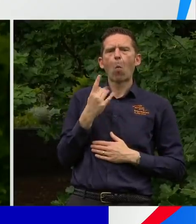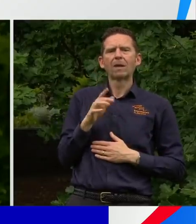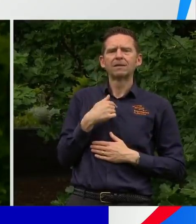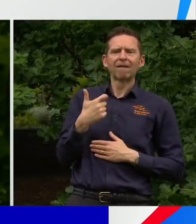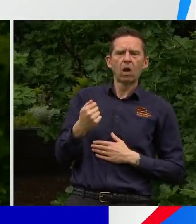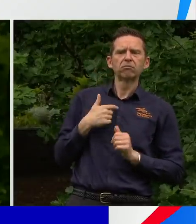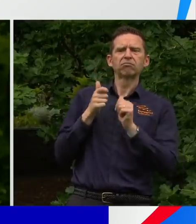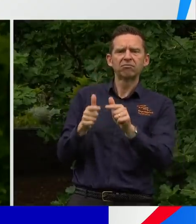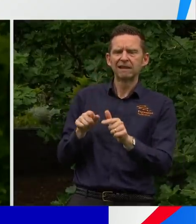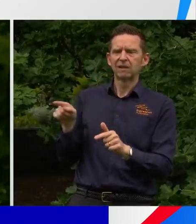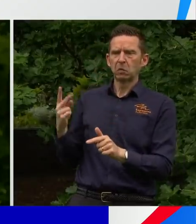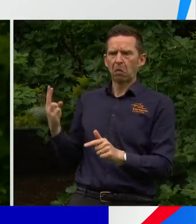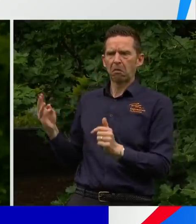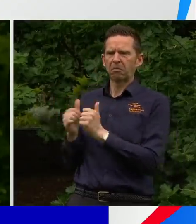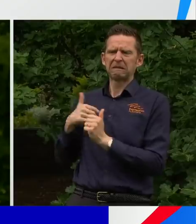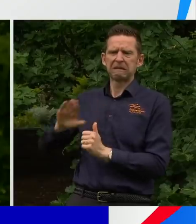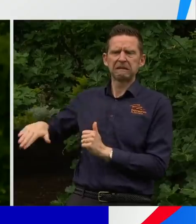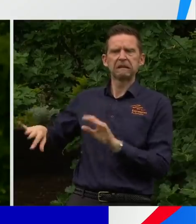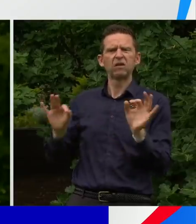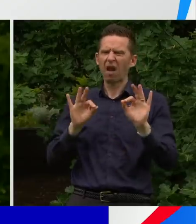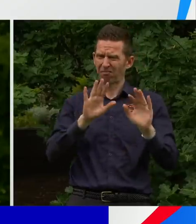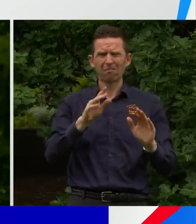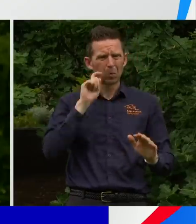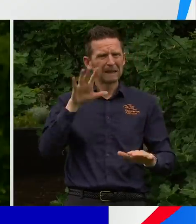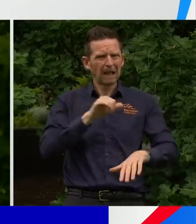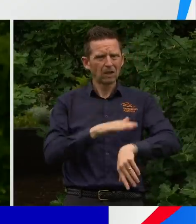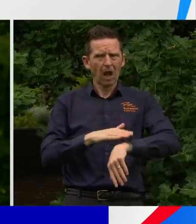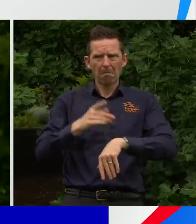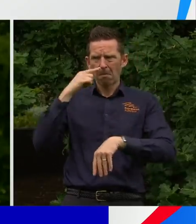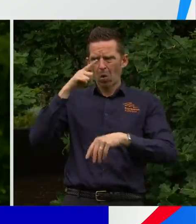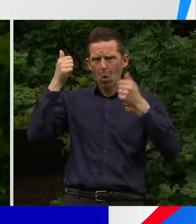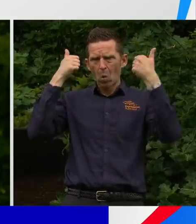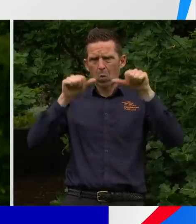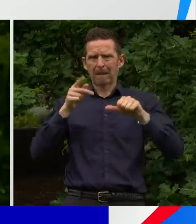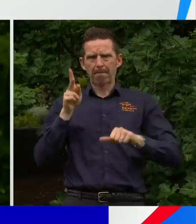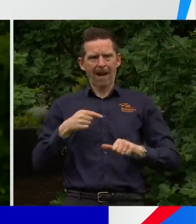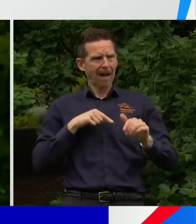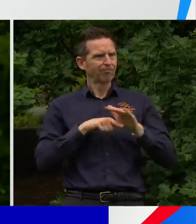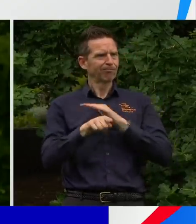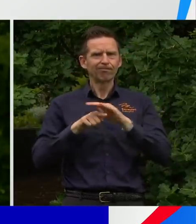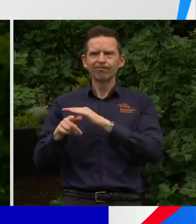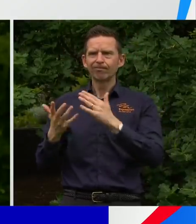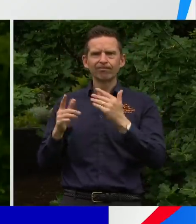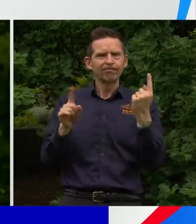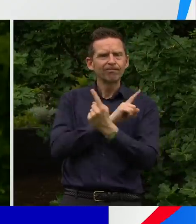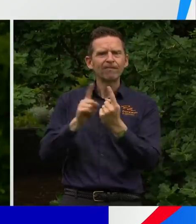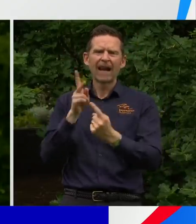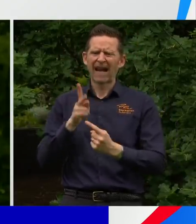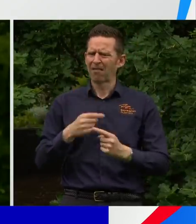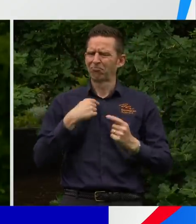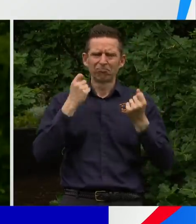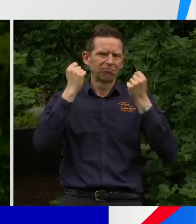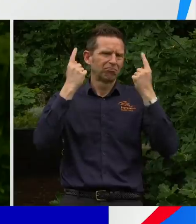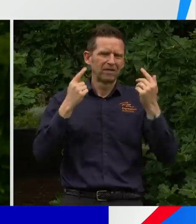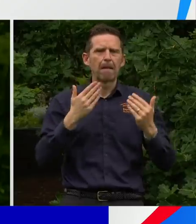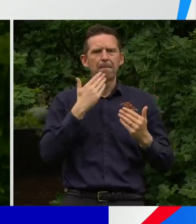then kind of emerge into the world, but enjoy the things that you do deserve and please start to book